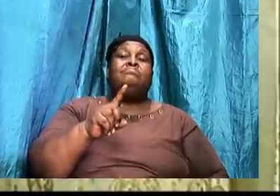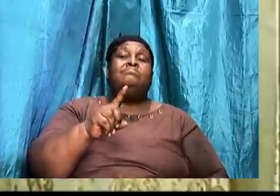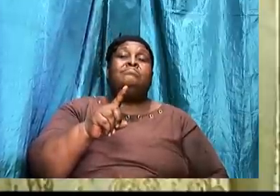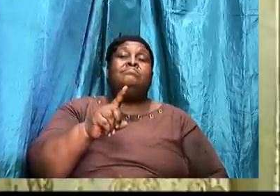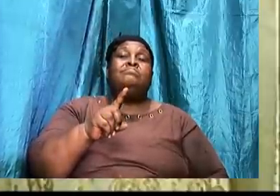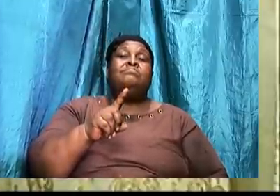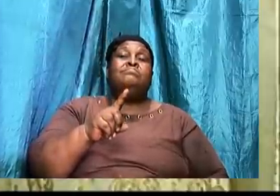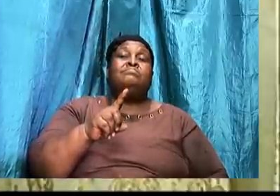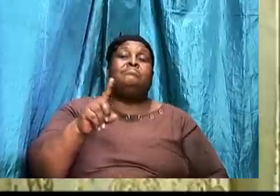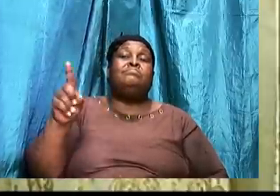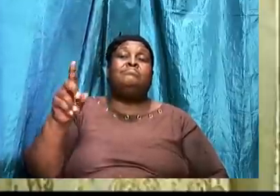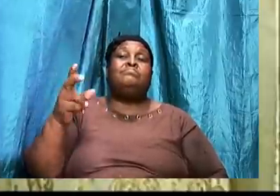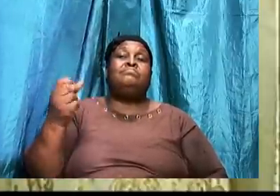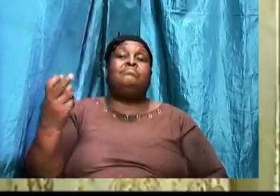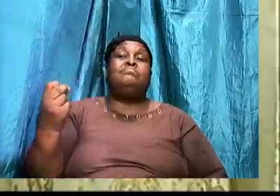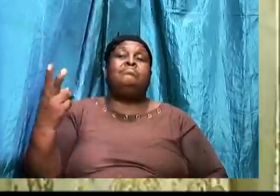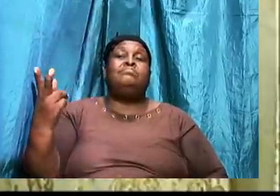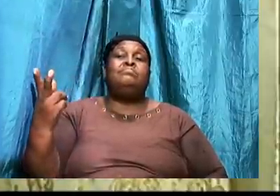To 12.